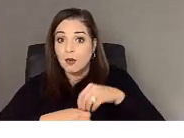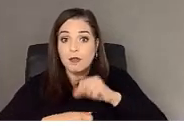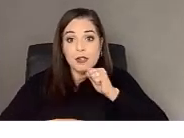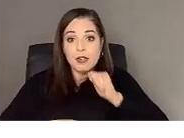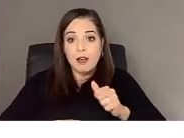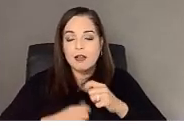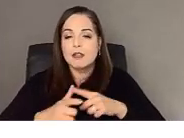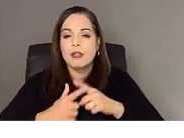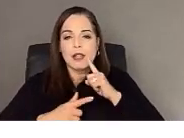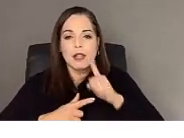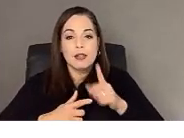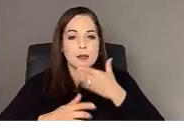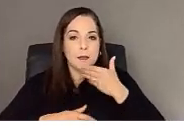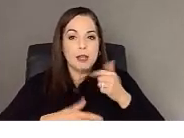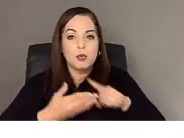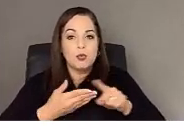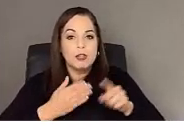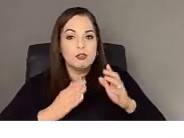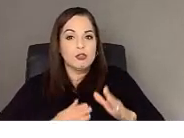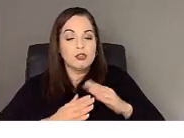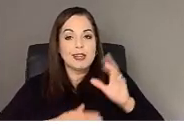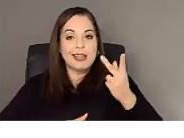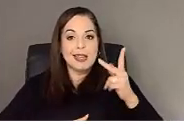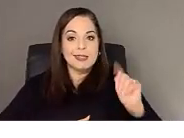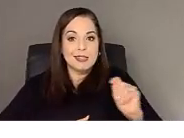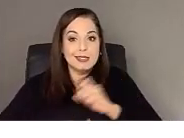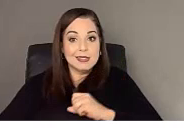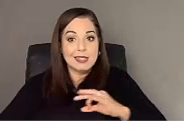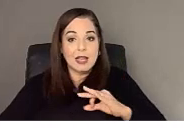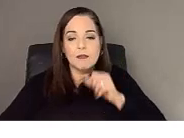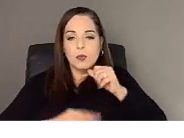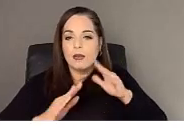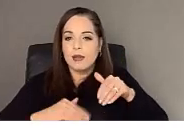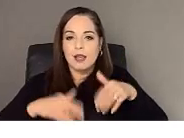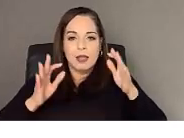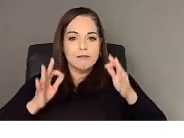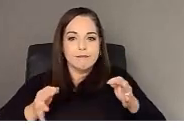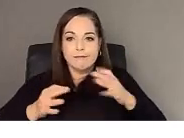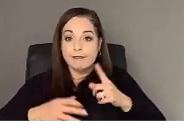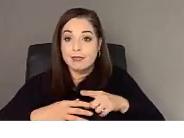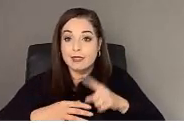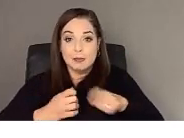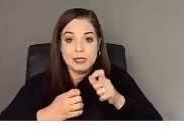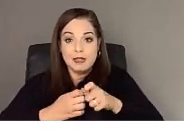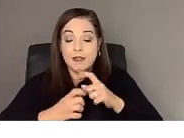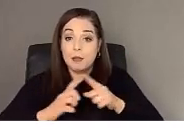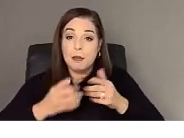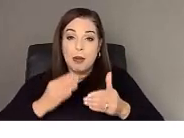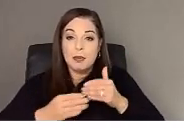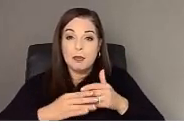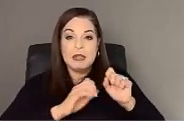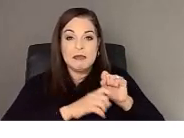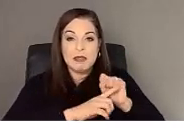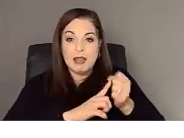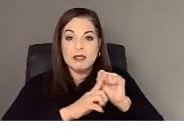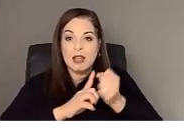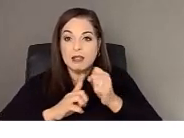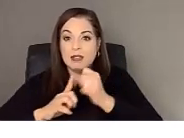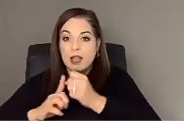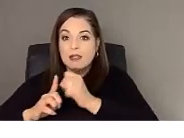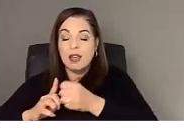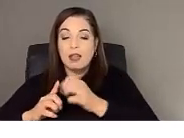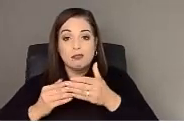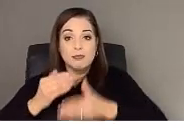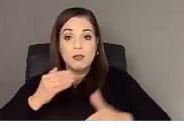staff. We haven't made any specific decisions on this, and it'll probably just be a case-by-case basis moving forward.